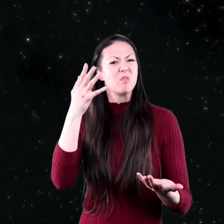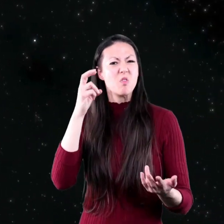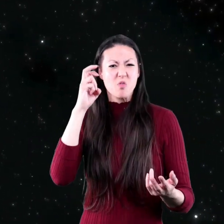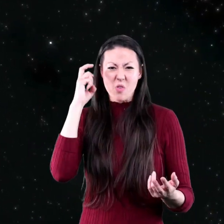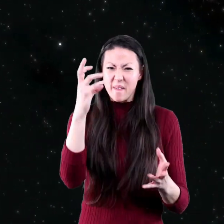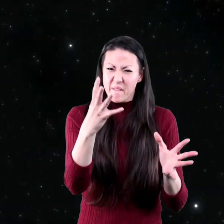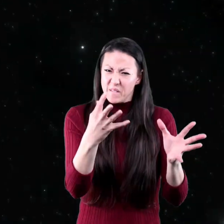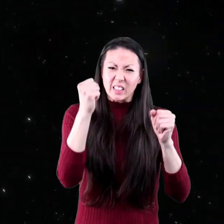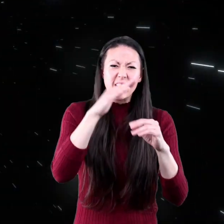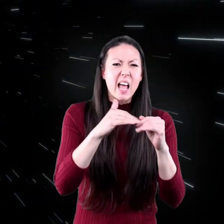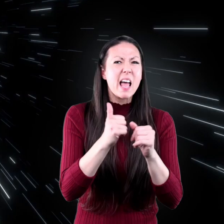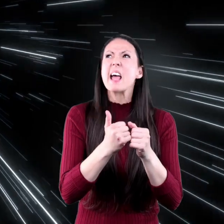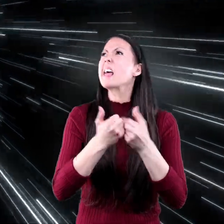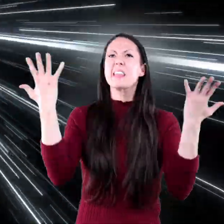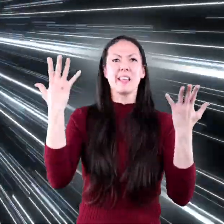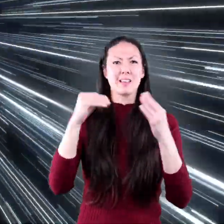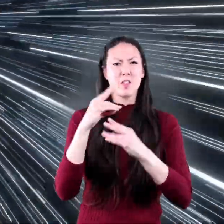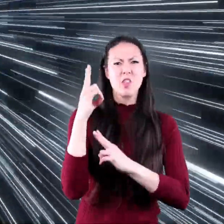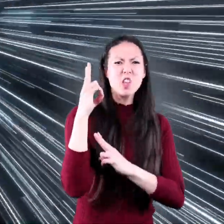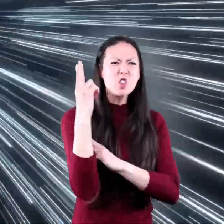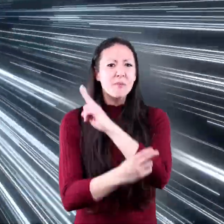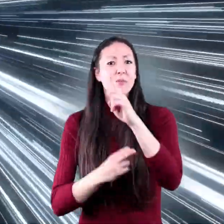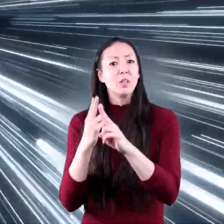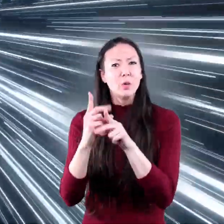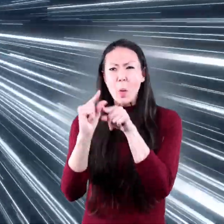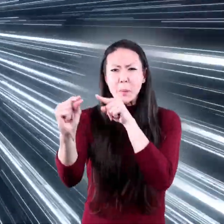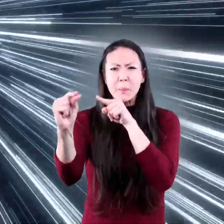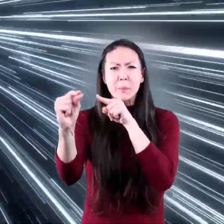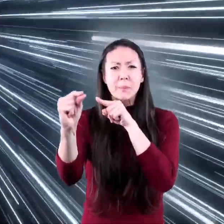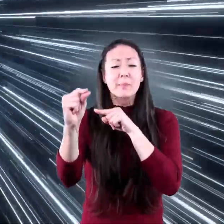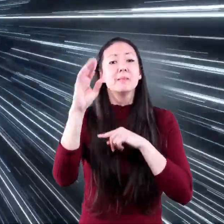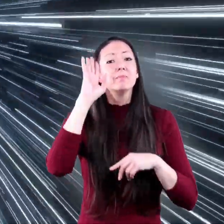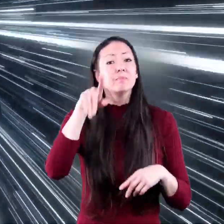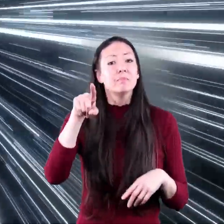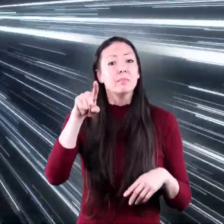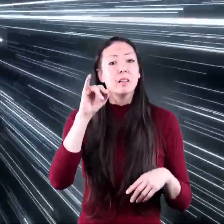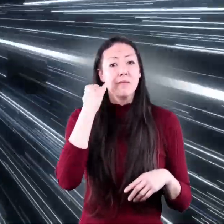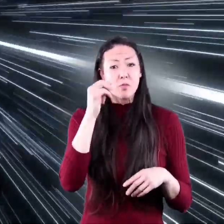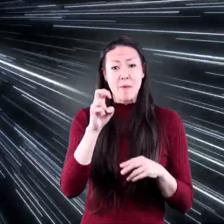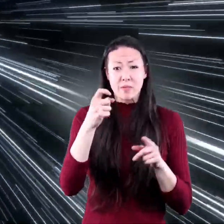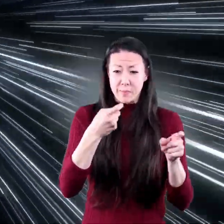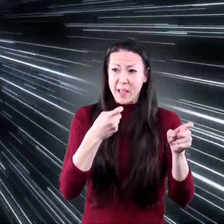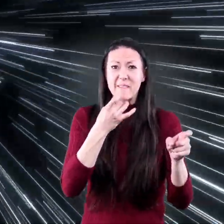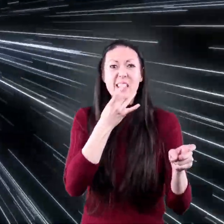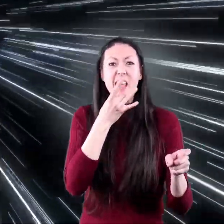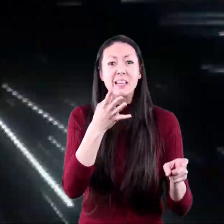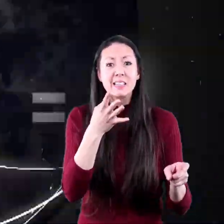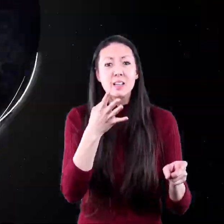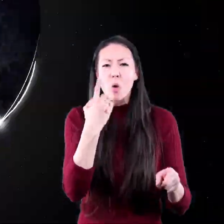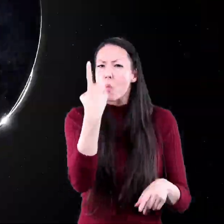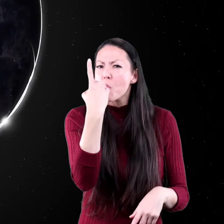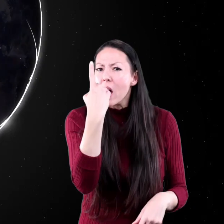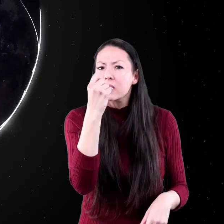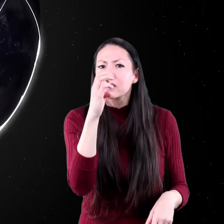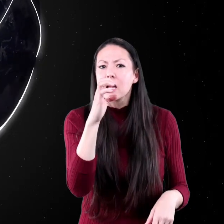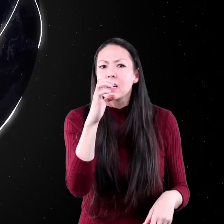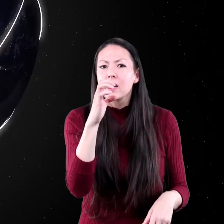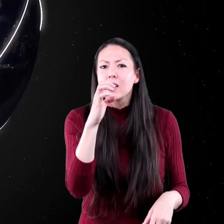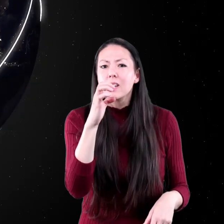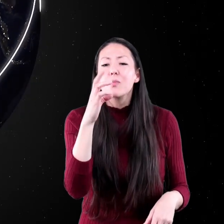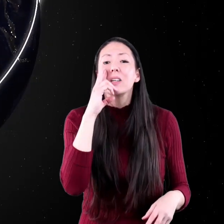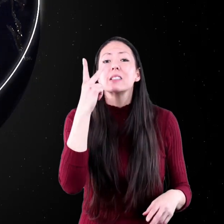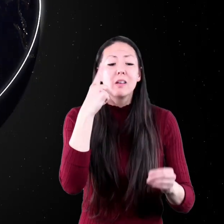faster than anything in the universe. Did you know that if you travel at the speed of light, in one second